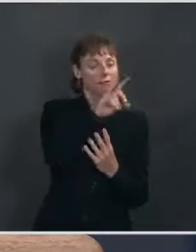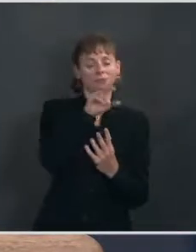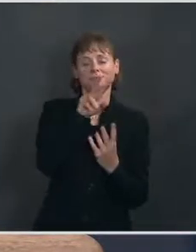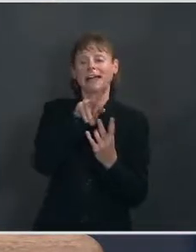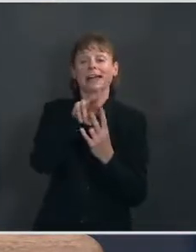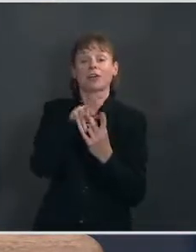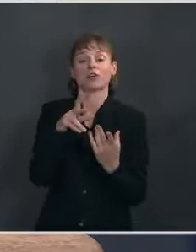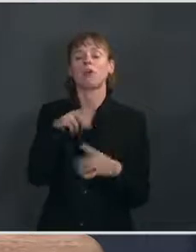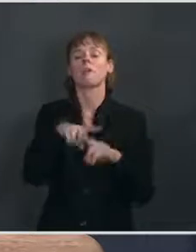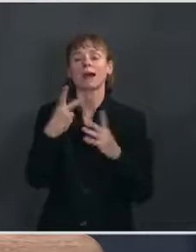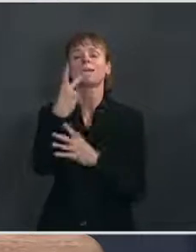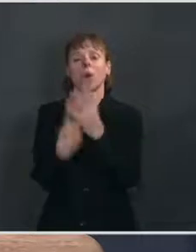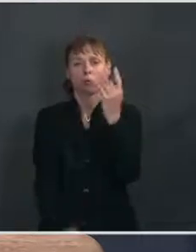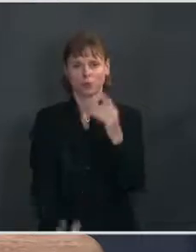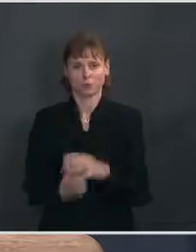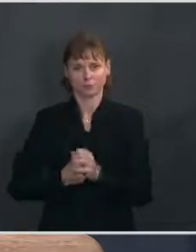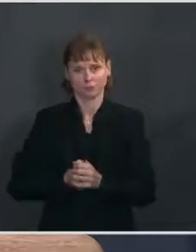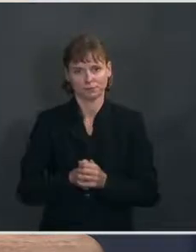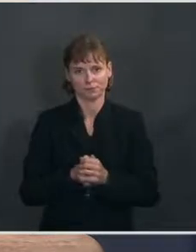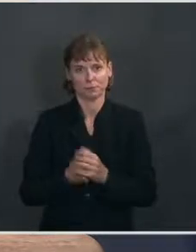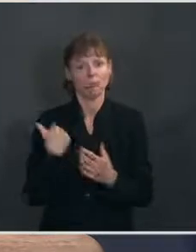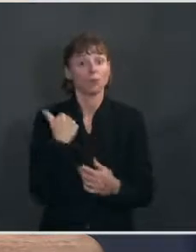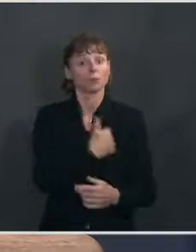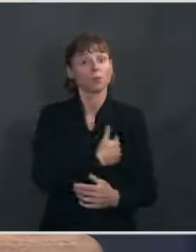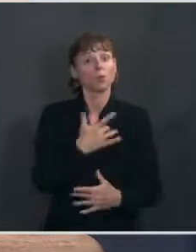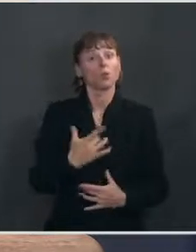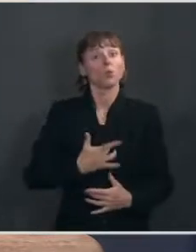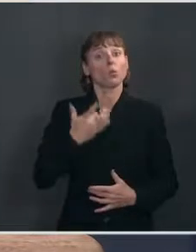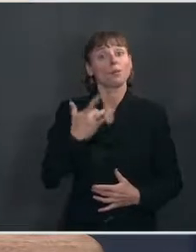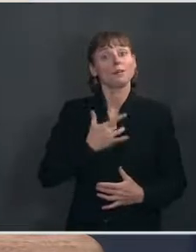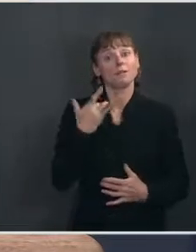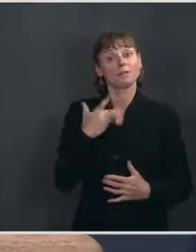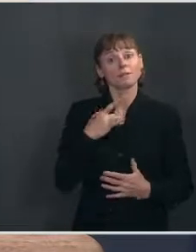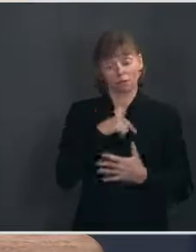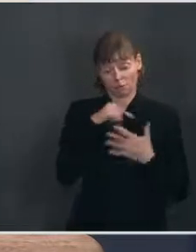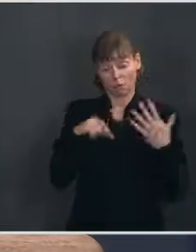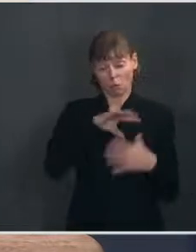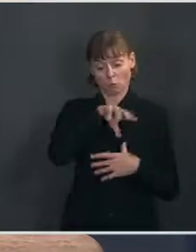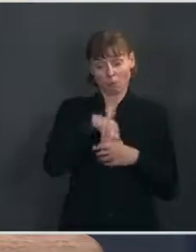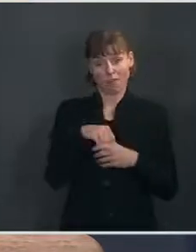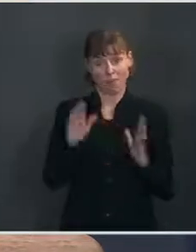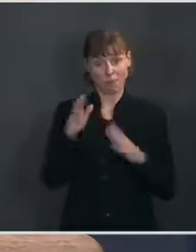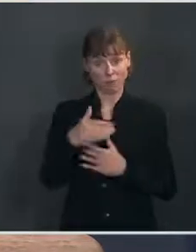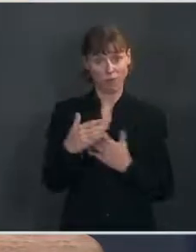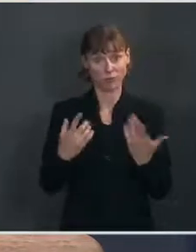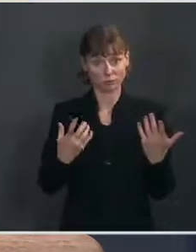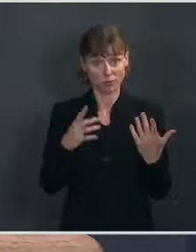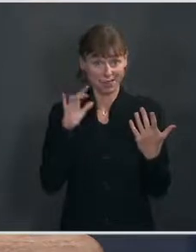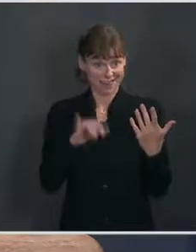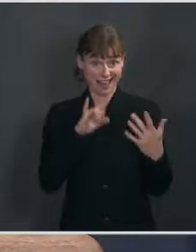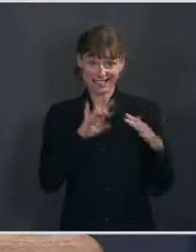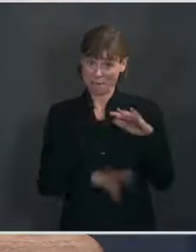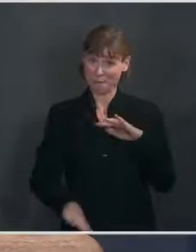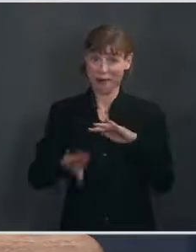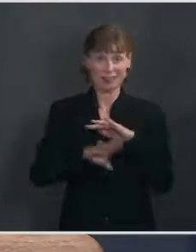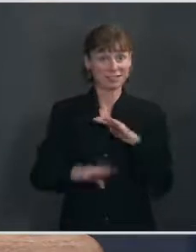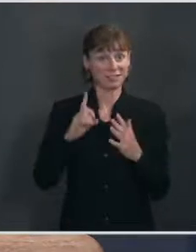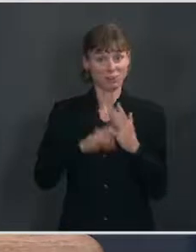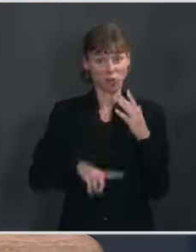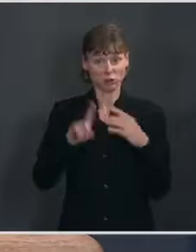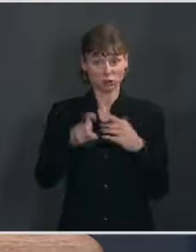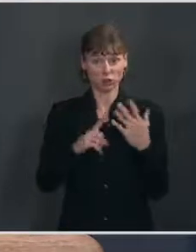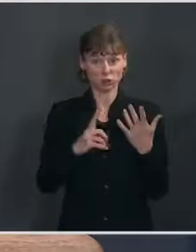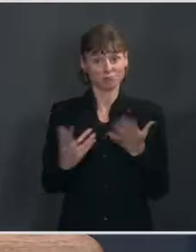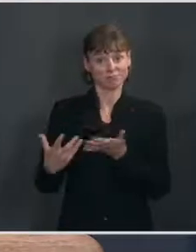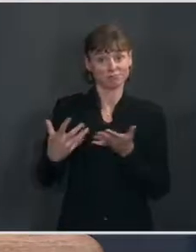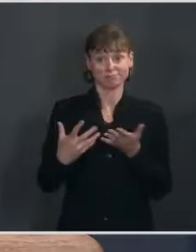it's a both. And we certainly feel that the components that are in this package are the basis of what should garner bipartisan support.